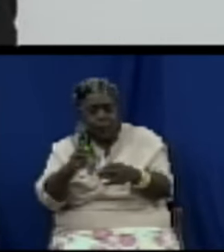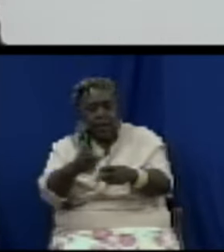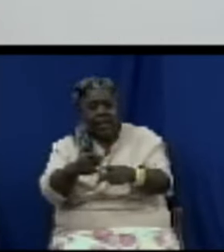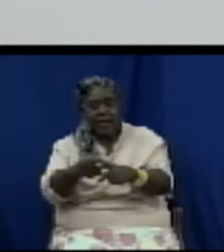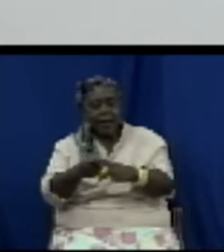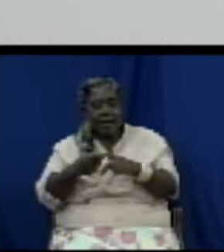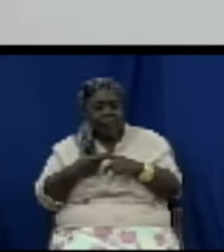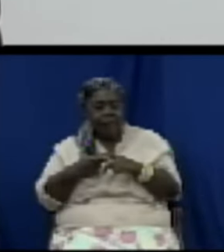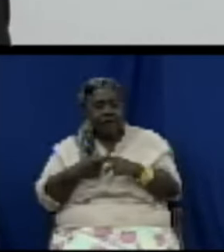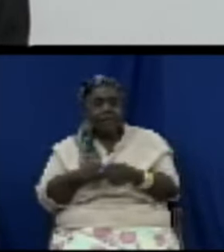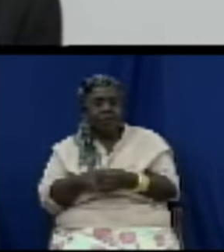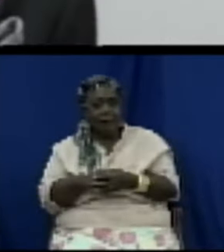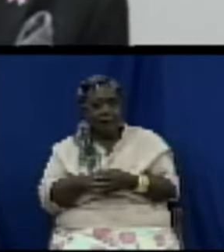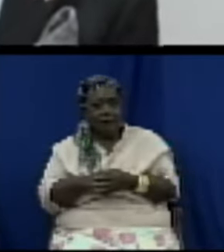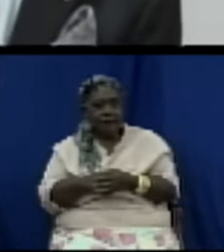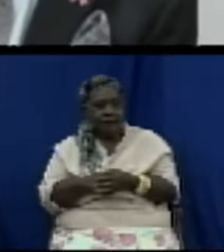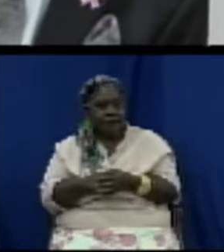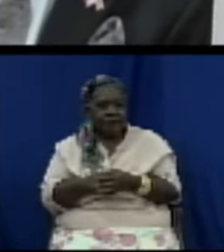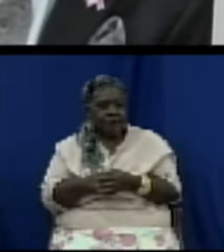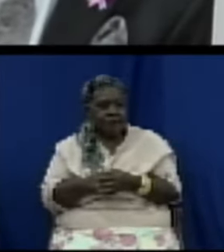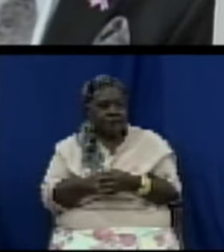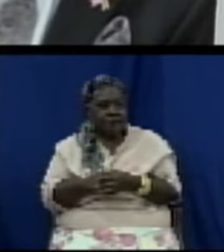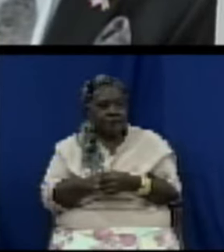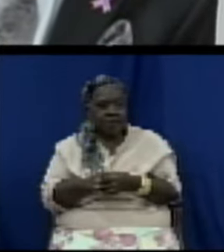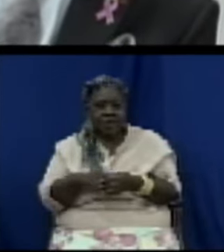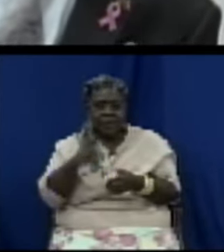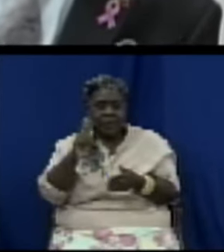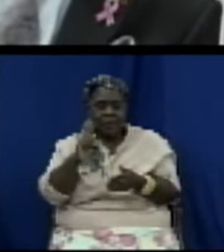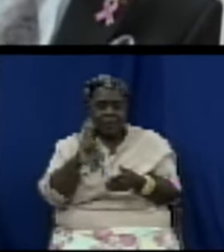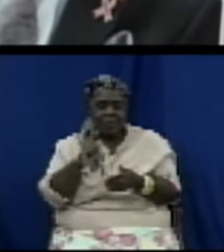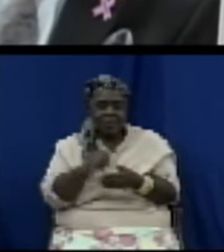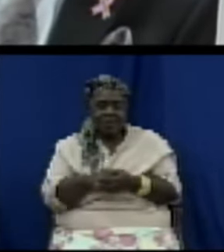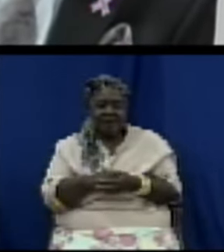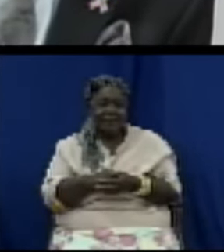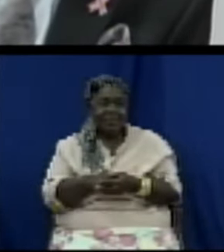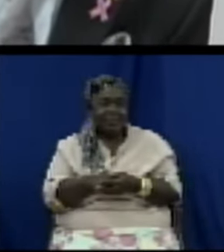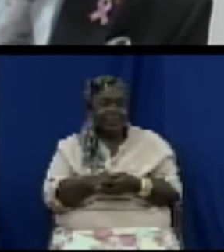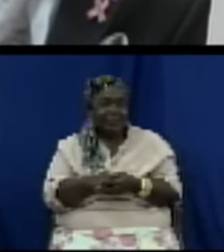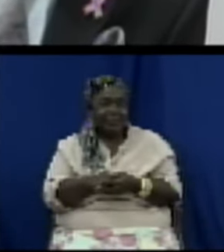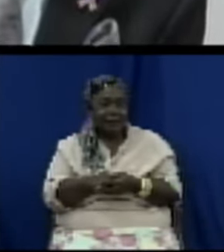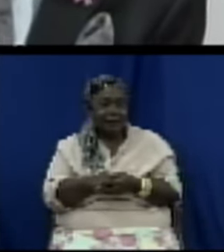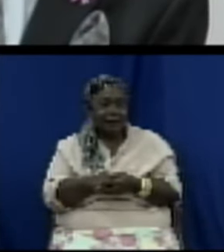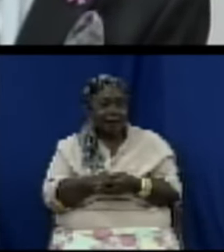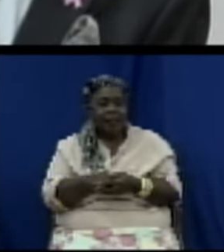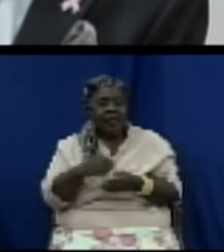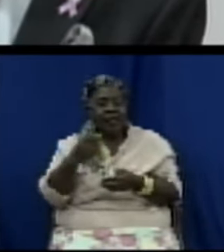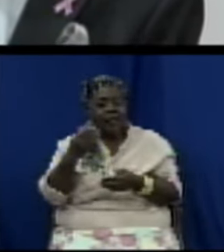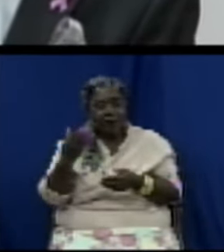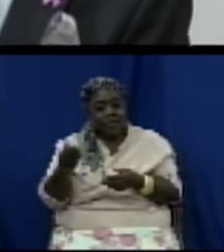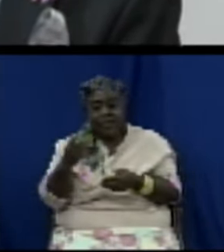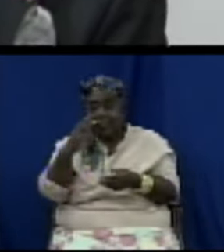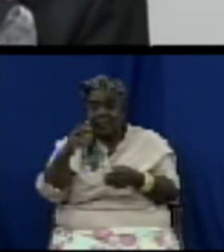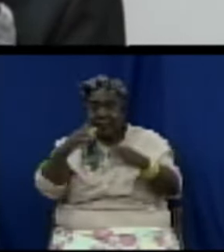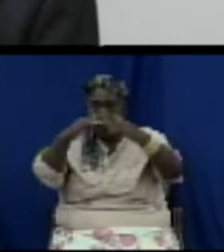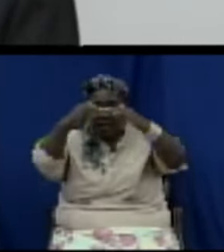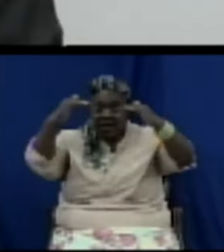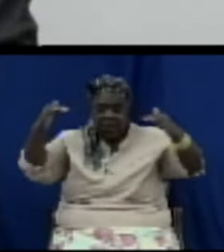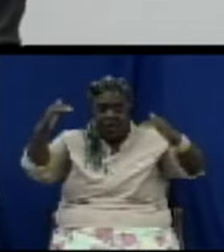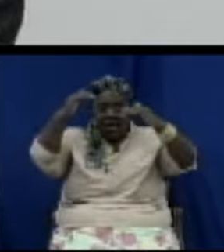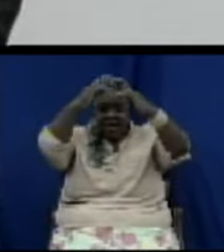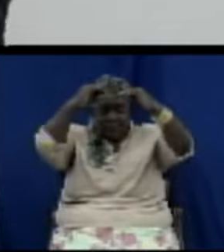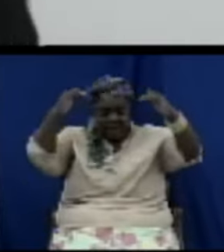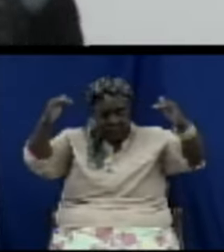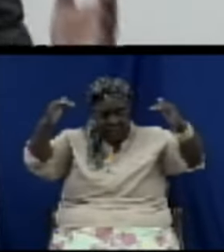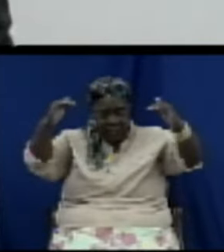where you get it from you can't have smuggled goods on your shelves if